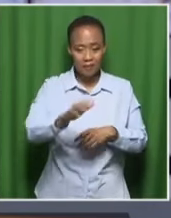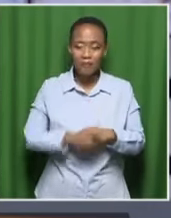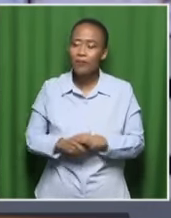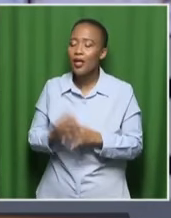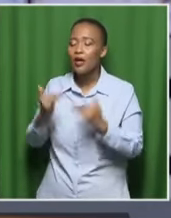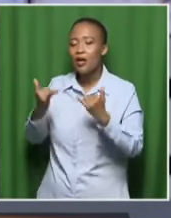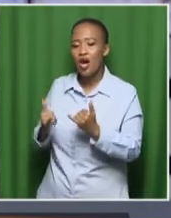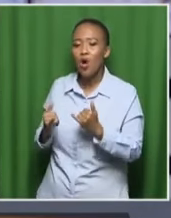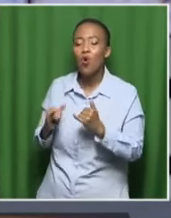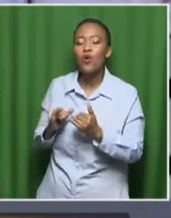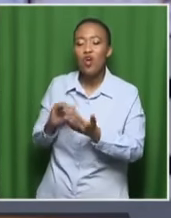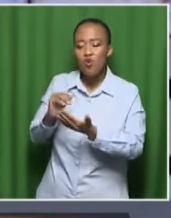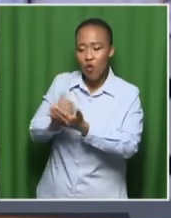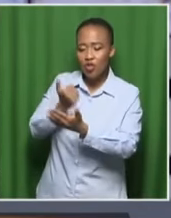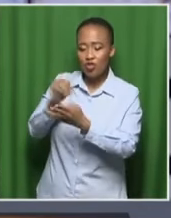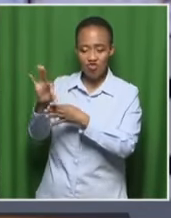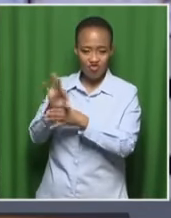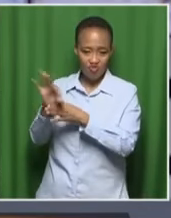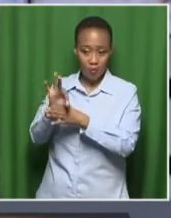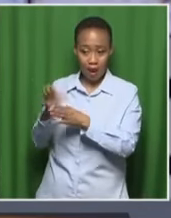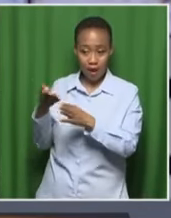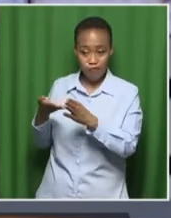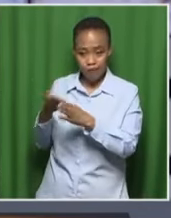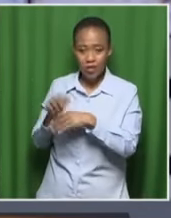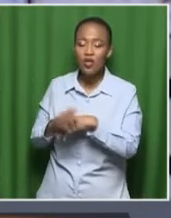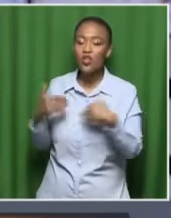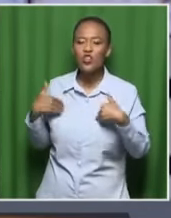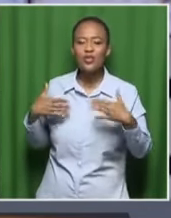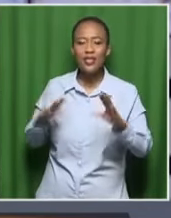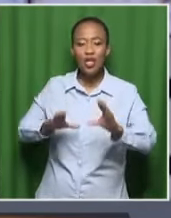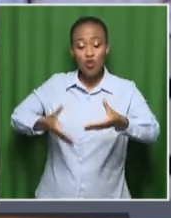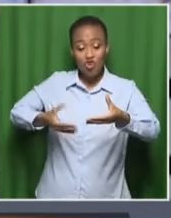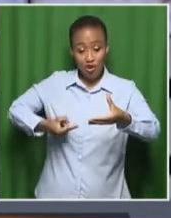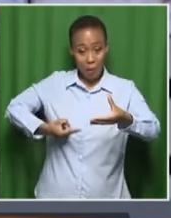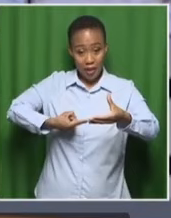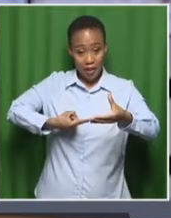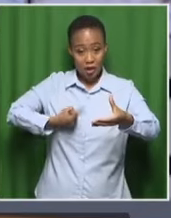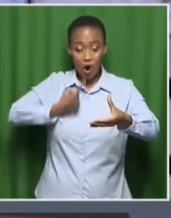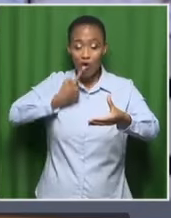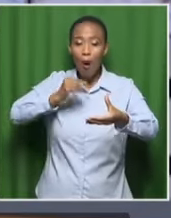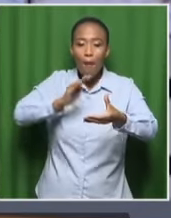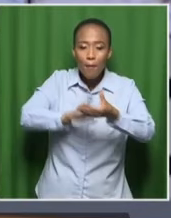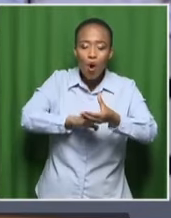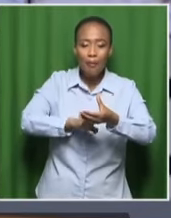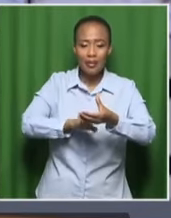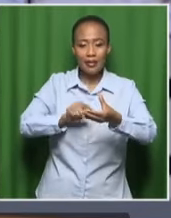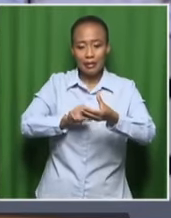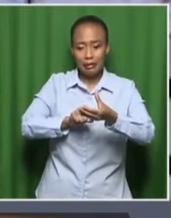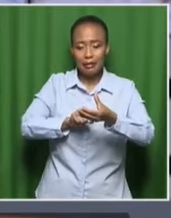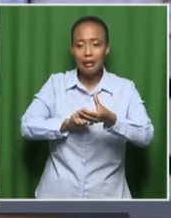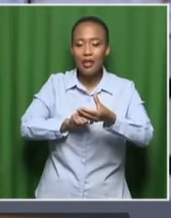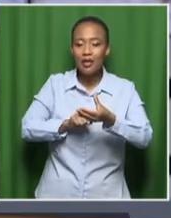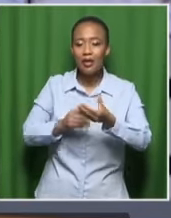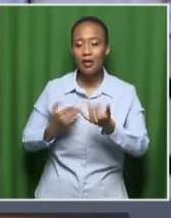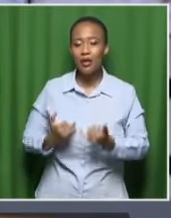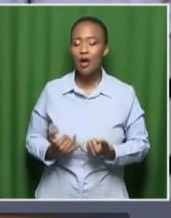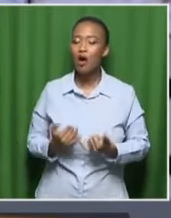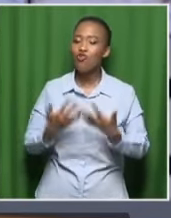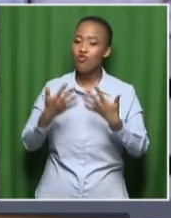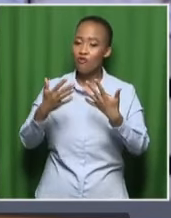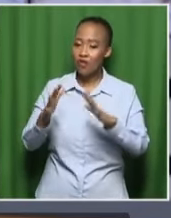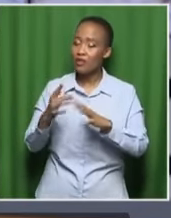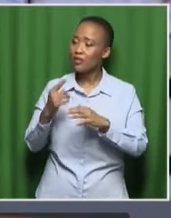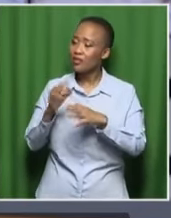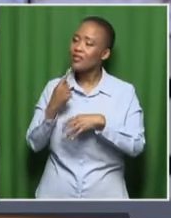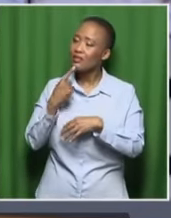pick up on that. So we'll start on your manifesto because I want to get through a couple of the points on there and then we'll see where the conversation takes us. But you call it a